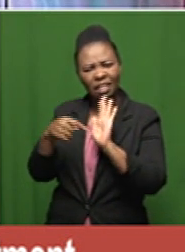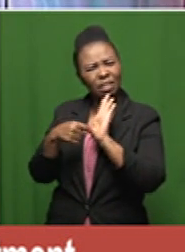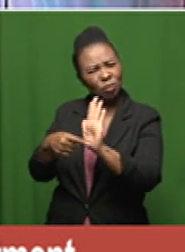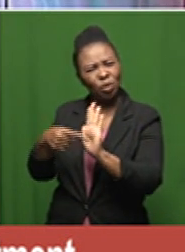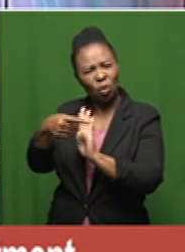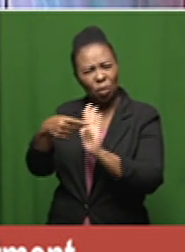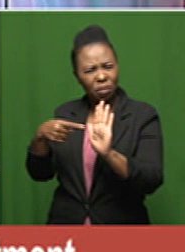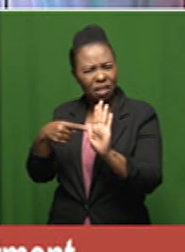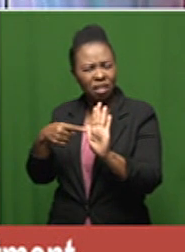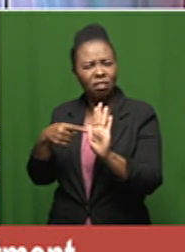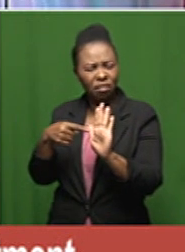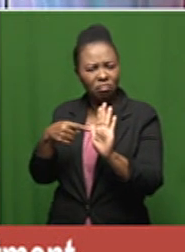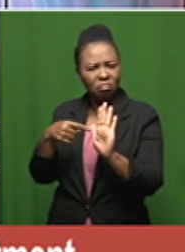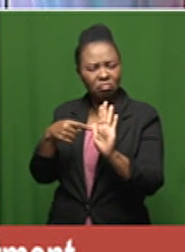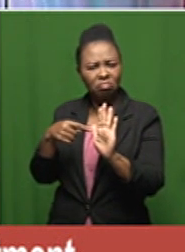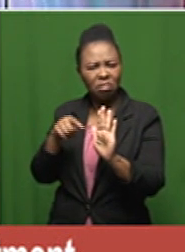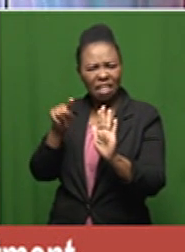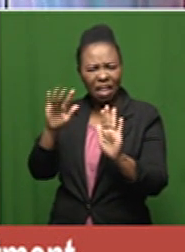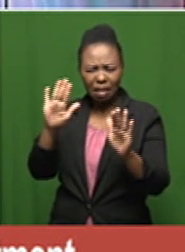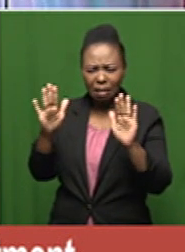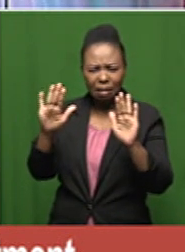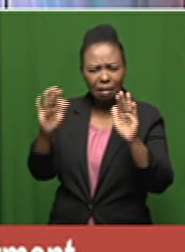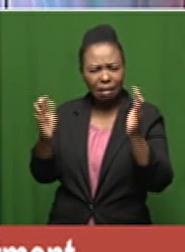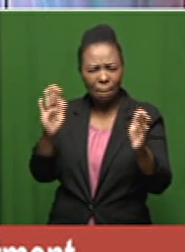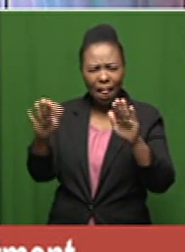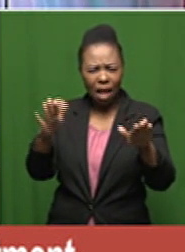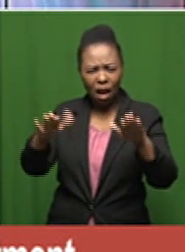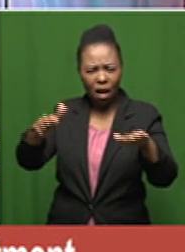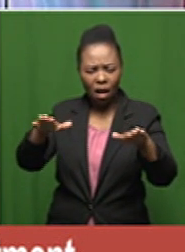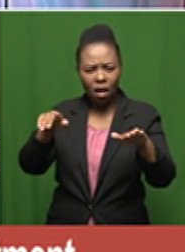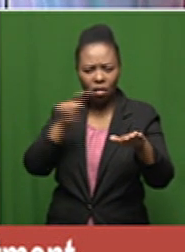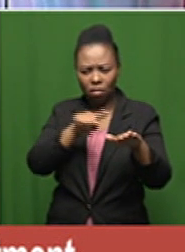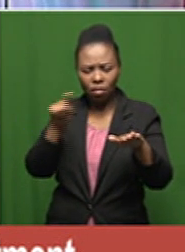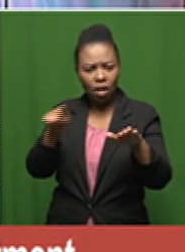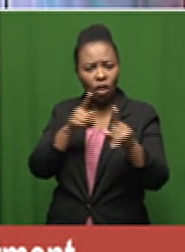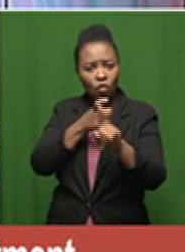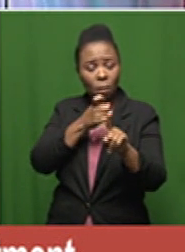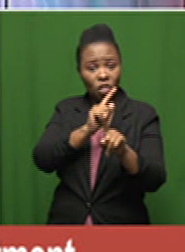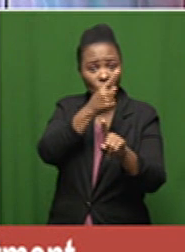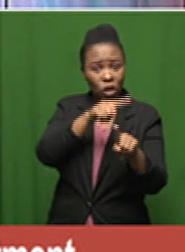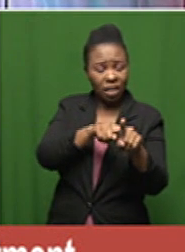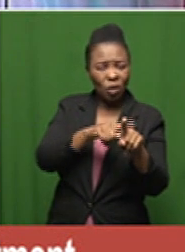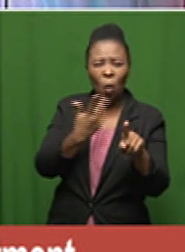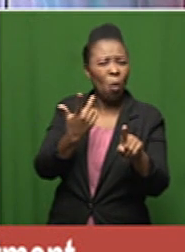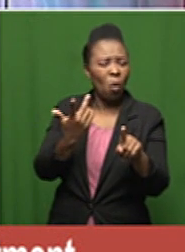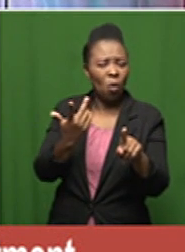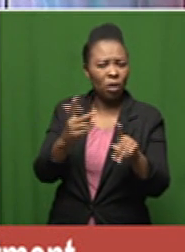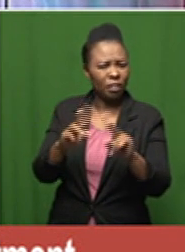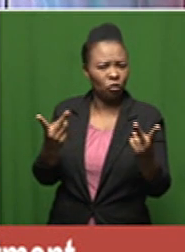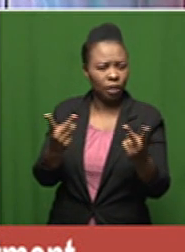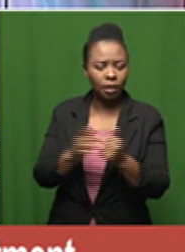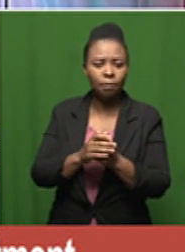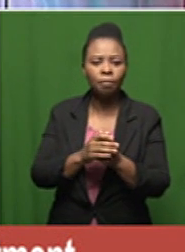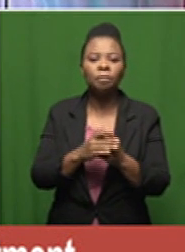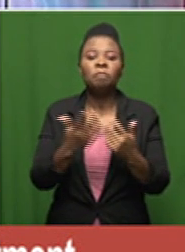similar to uh the first strain the original strain uh when they present yes